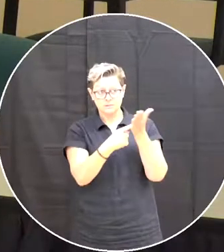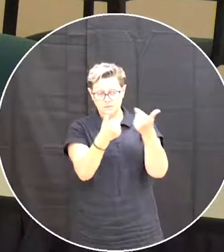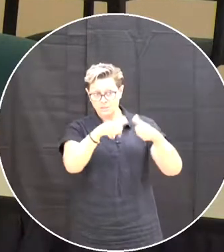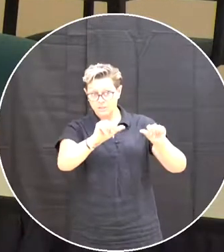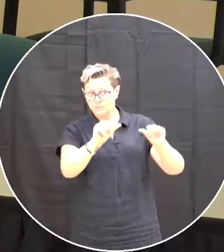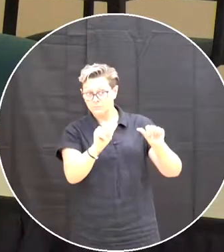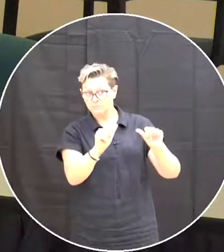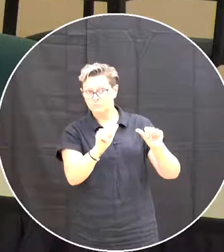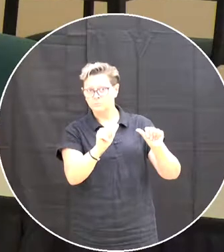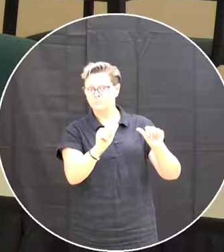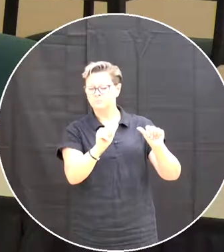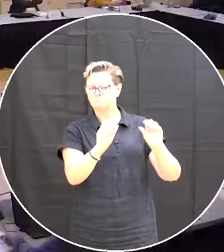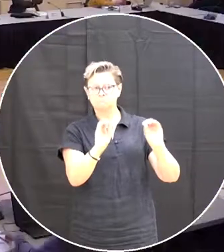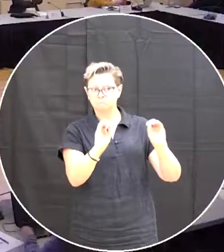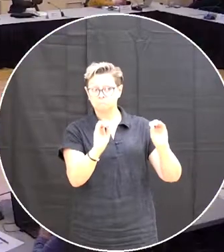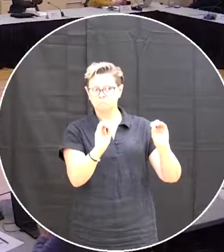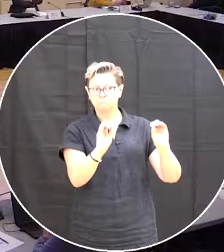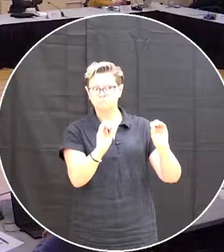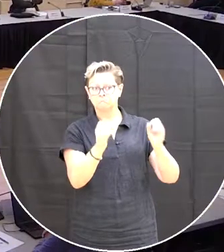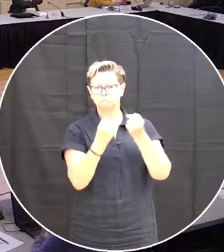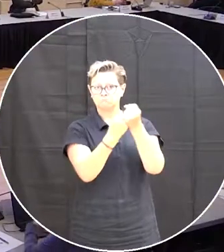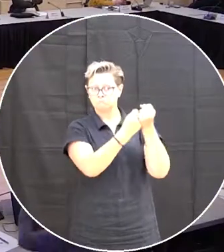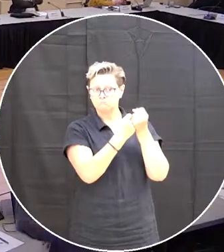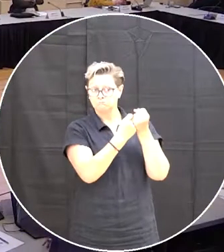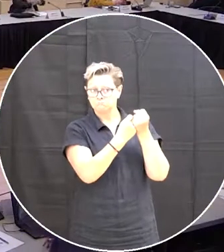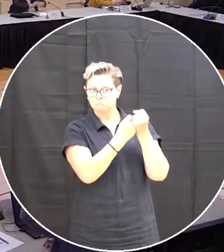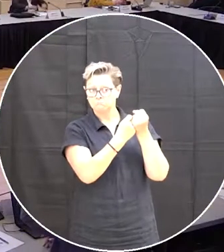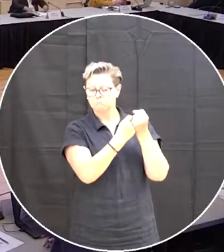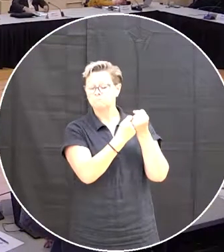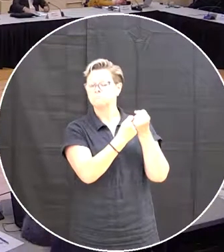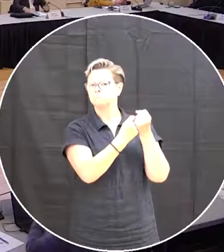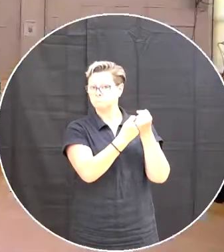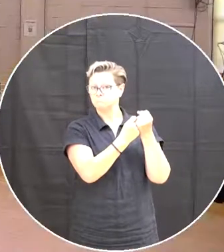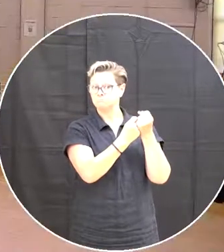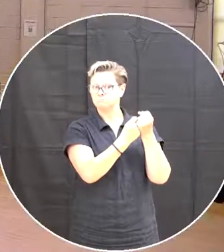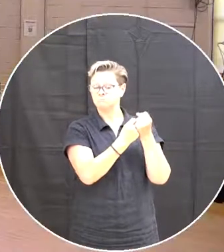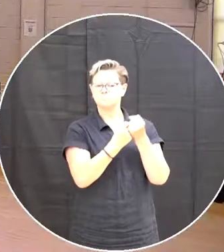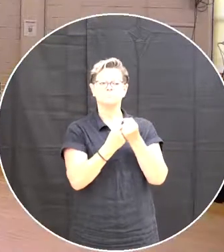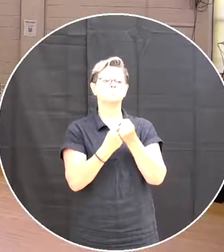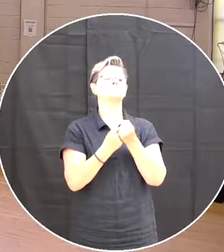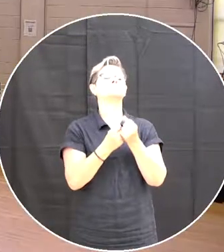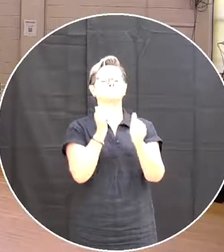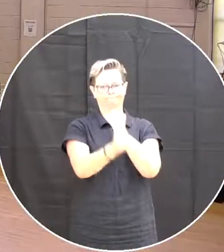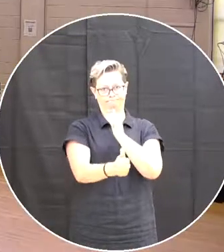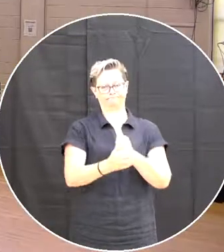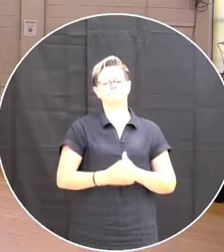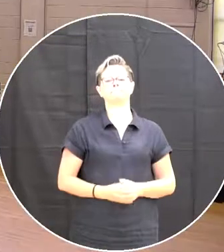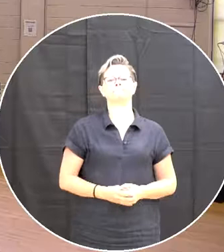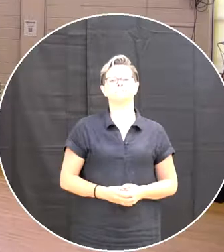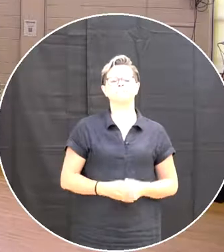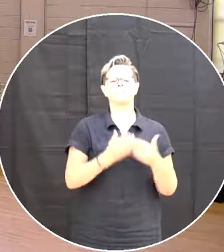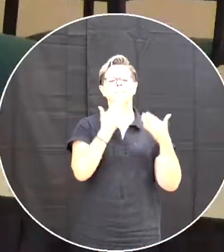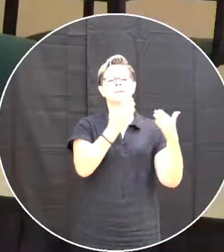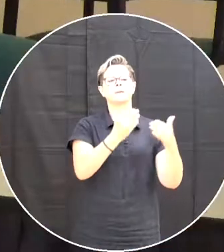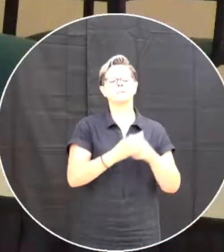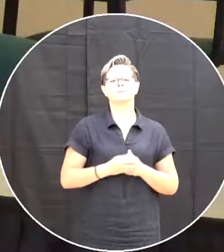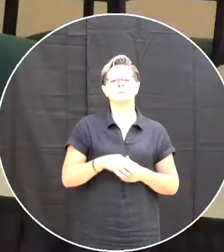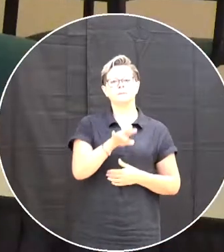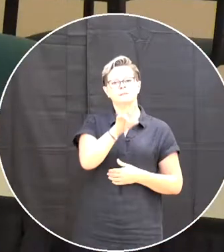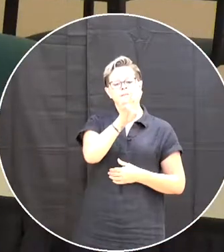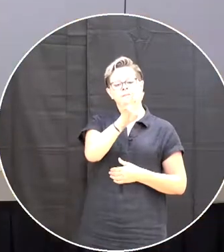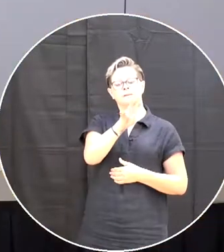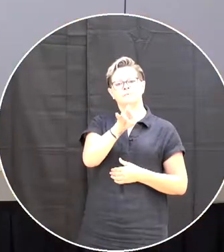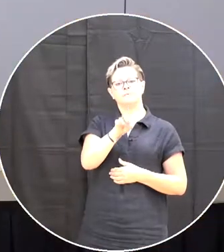discussion hearing none all in favor of the motion aye so moved thank you 7.6